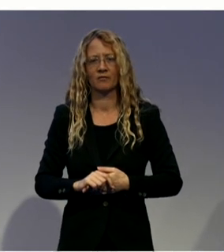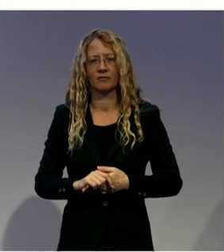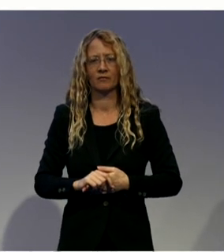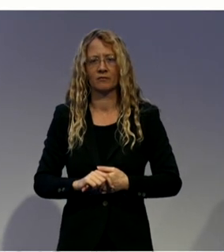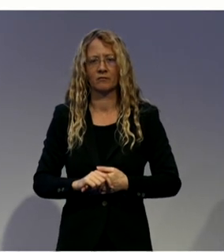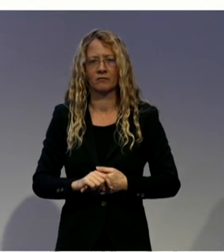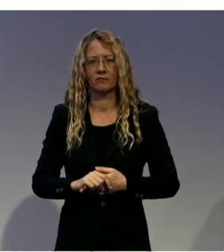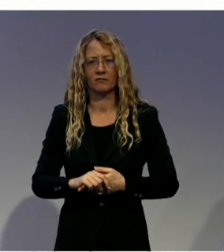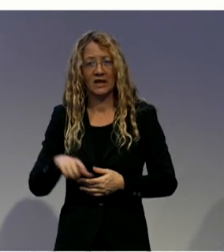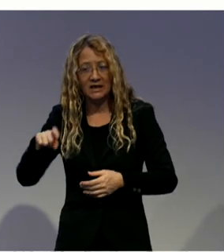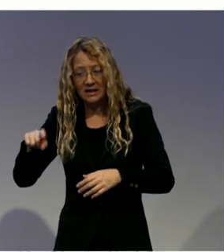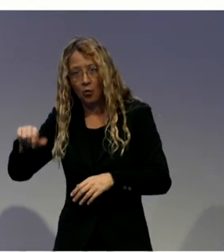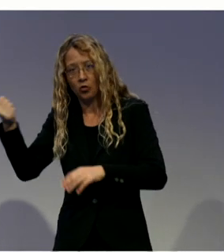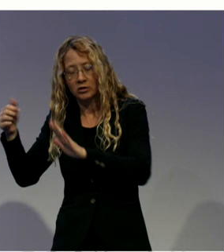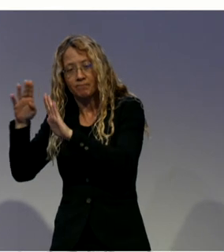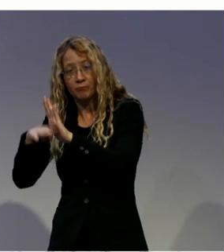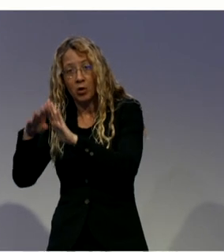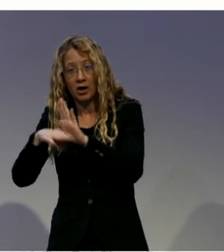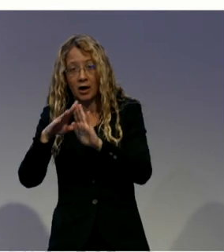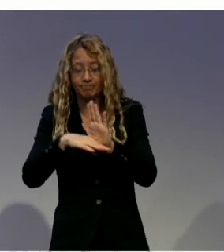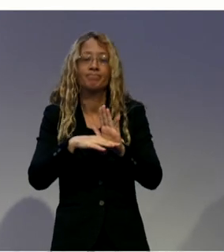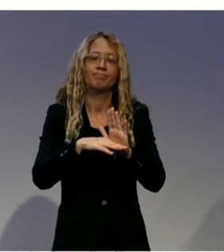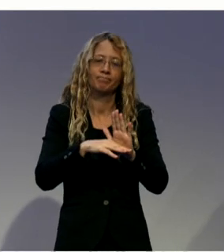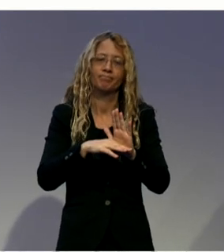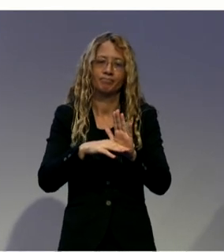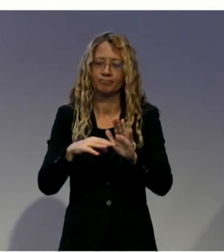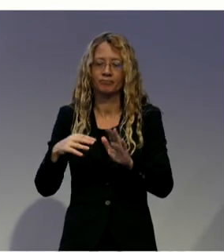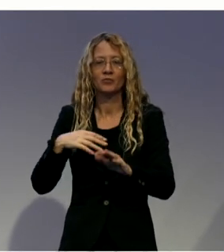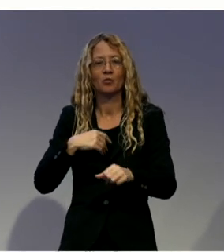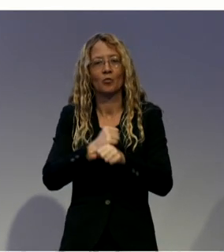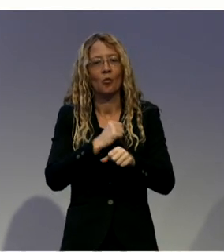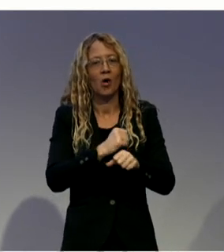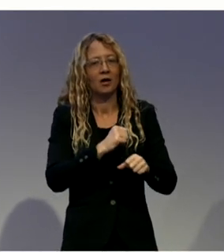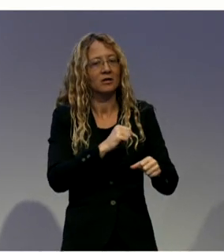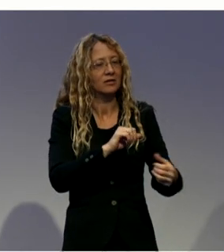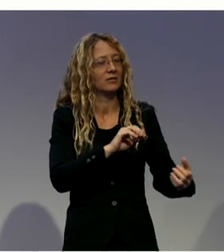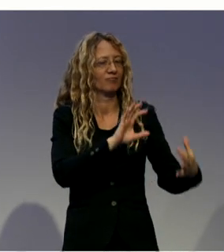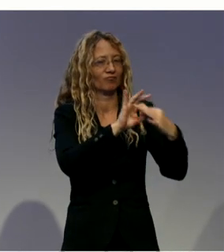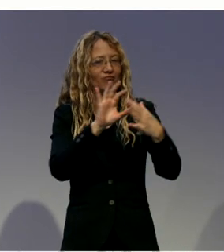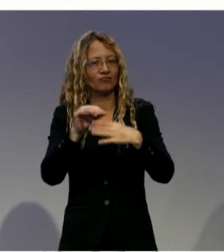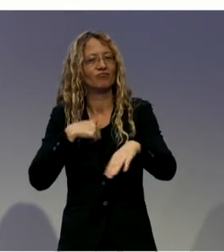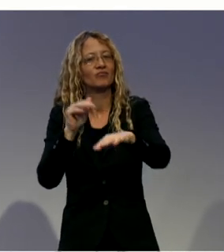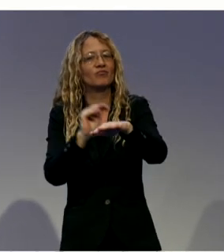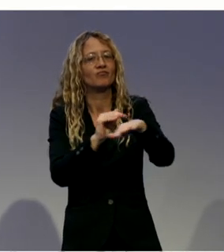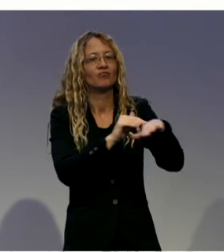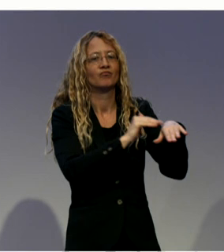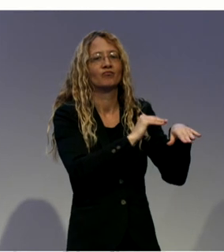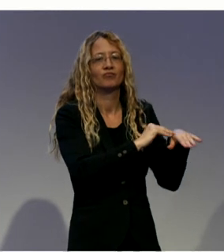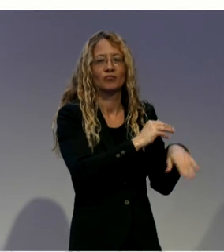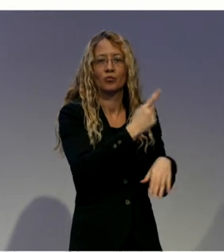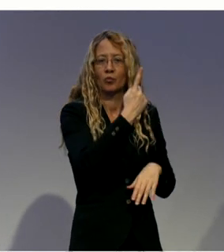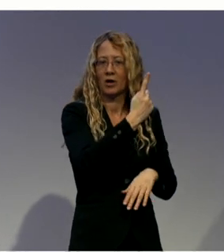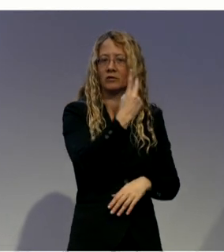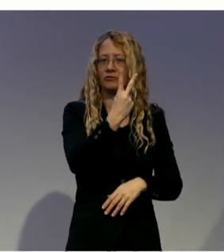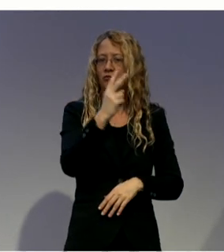BCAN's, we've identified an additional 2,000 persons that may qualify for the Registered Disability Savings